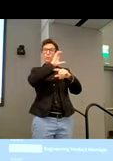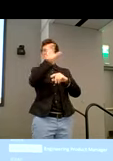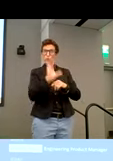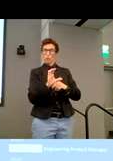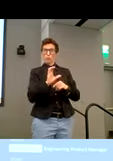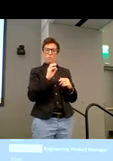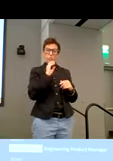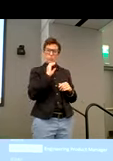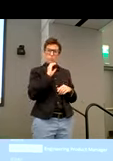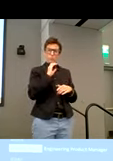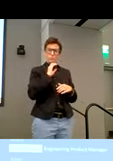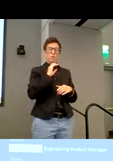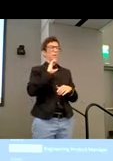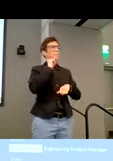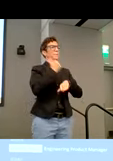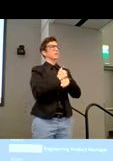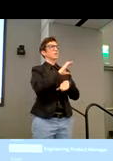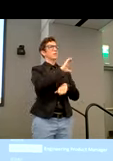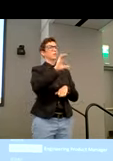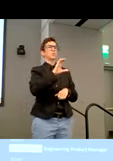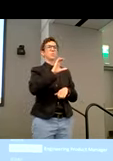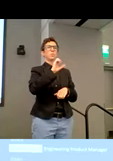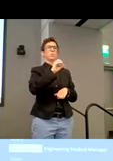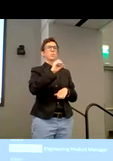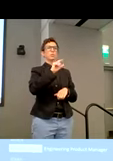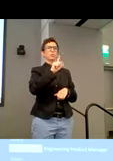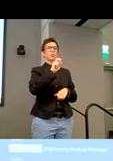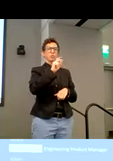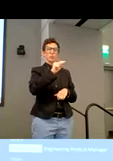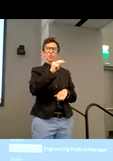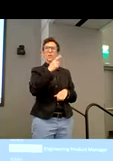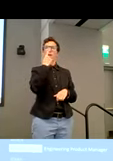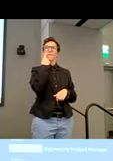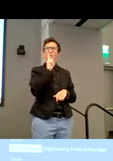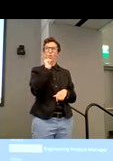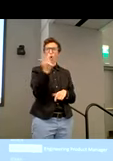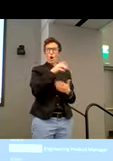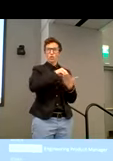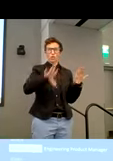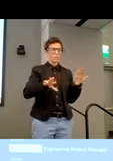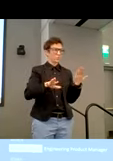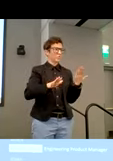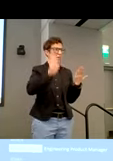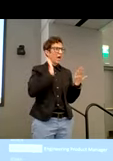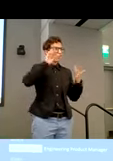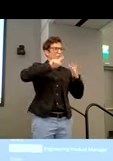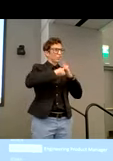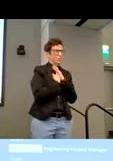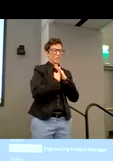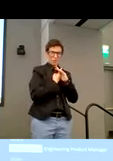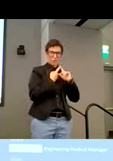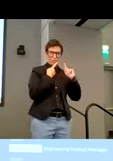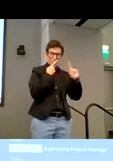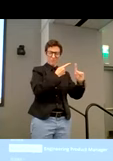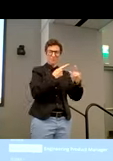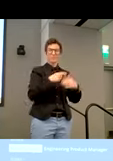built the Zoom solution really to address all students. And so that's also one of the reasons